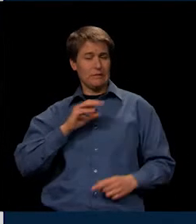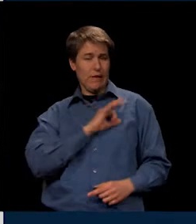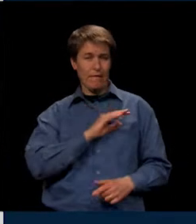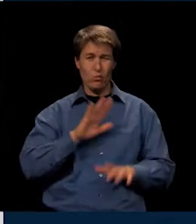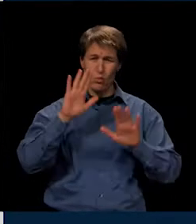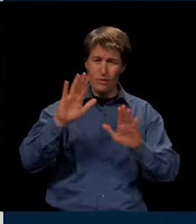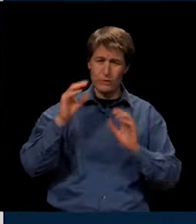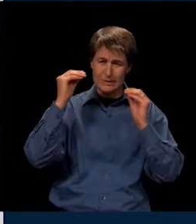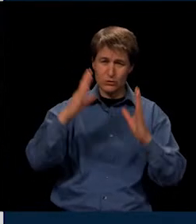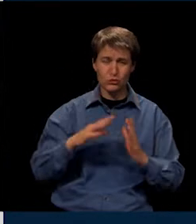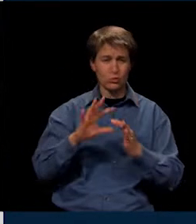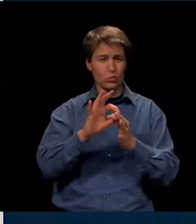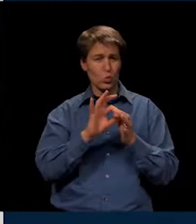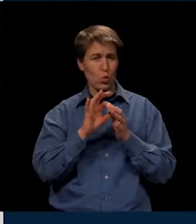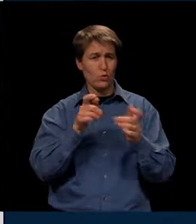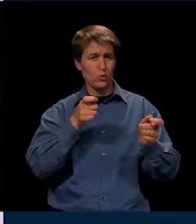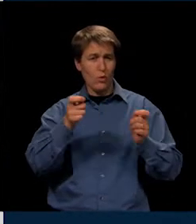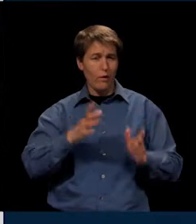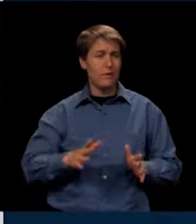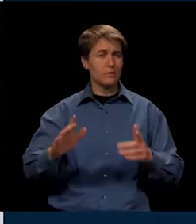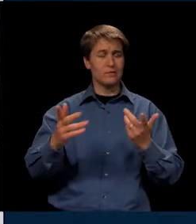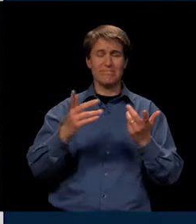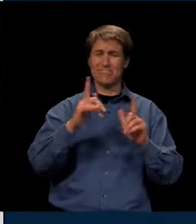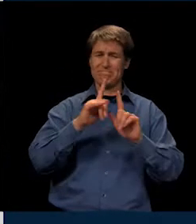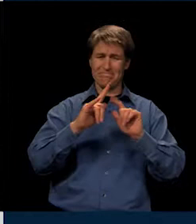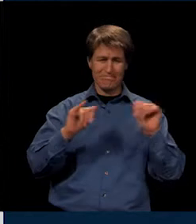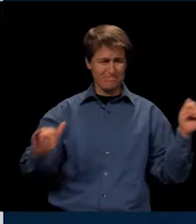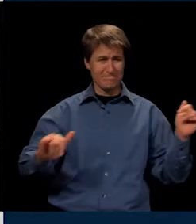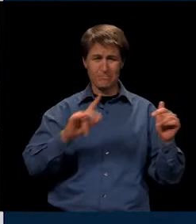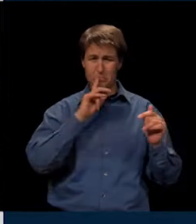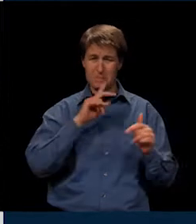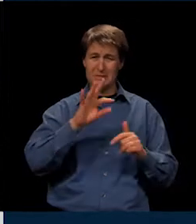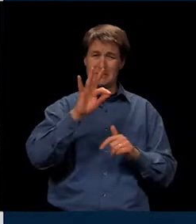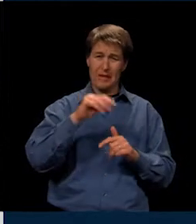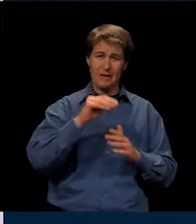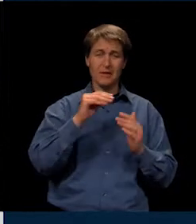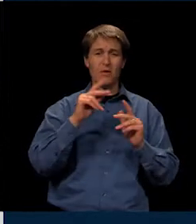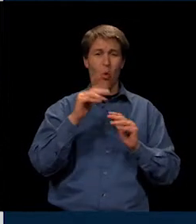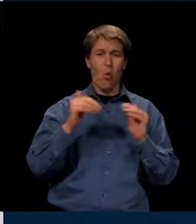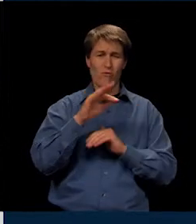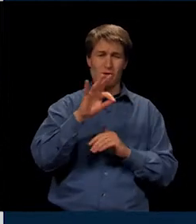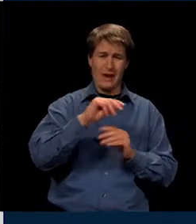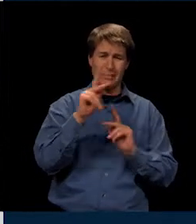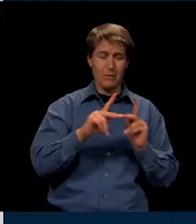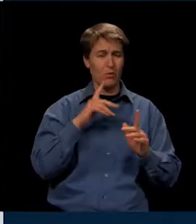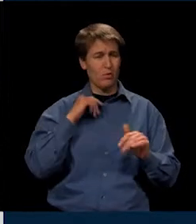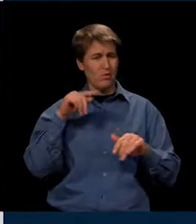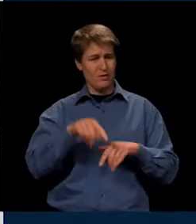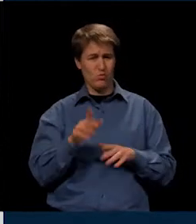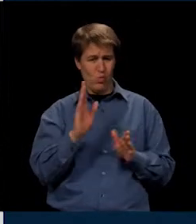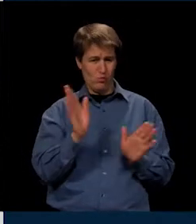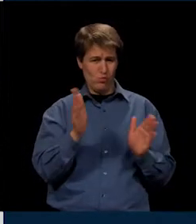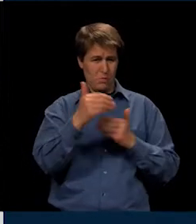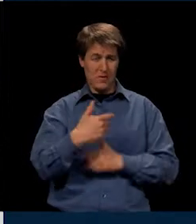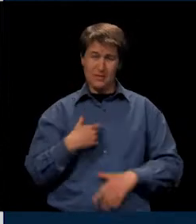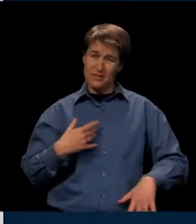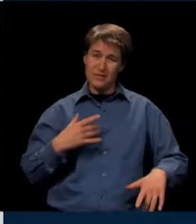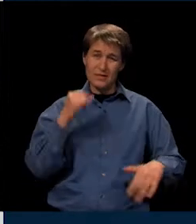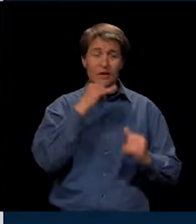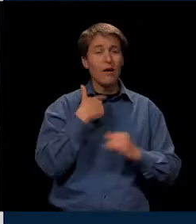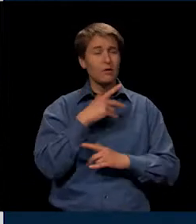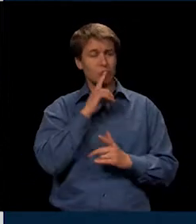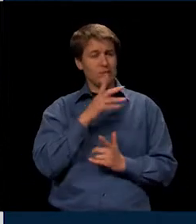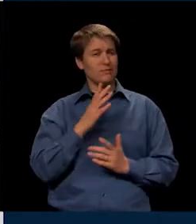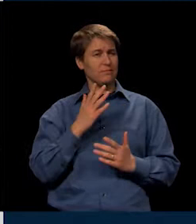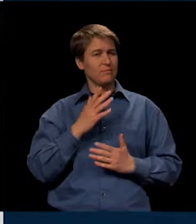teachers, coordinators, facilitators. It was amazing to watch the energy in this particular room. I'd like to take just a moment because